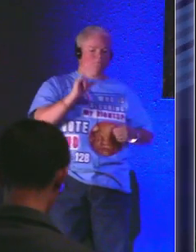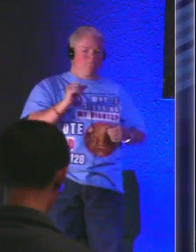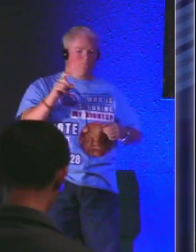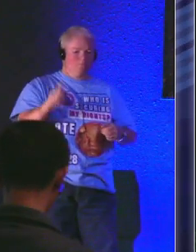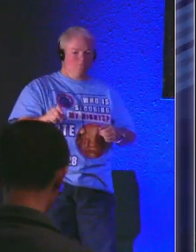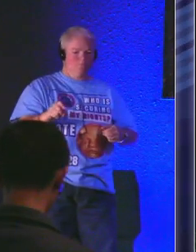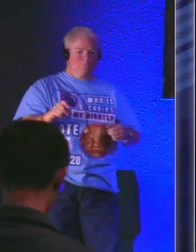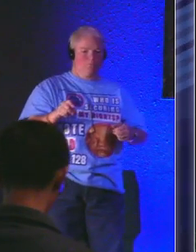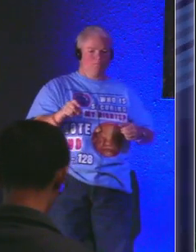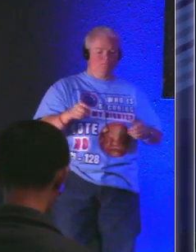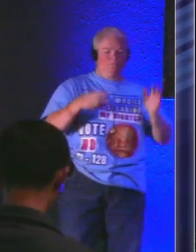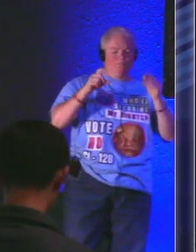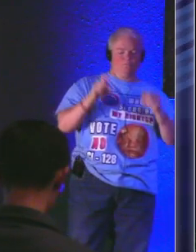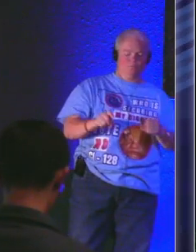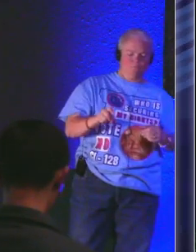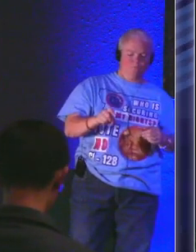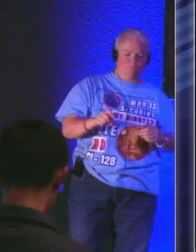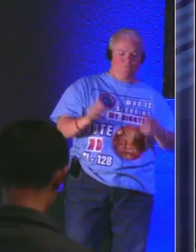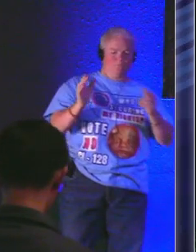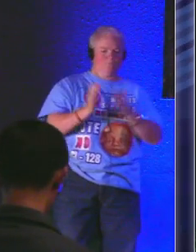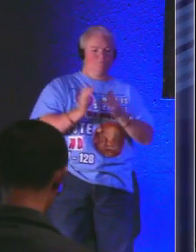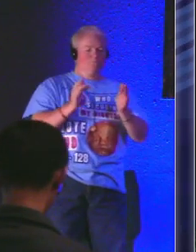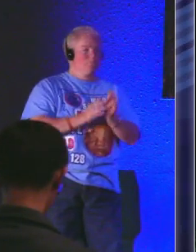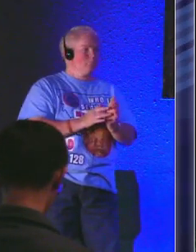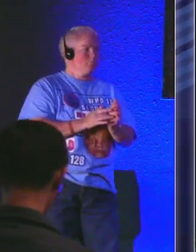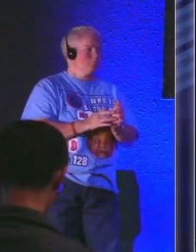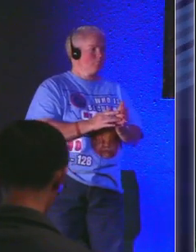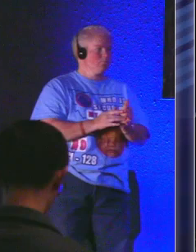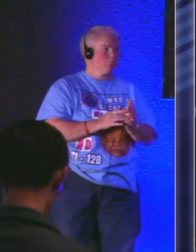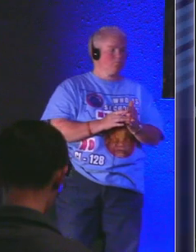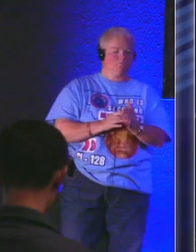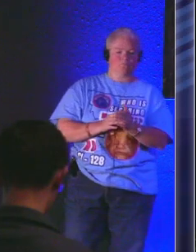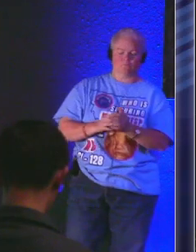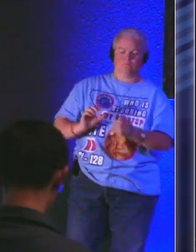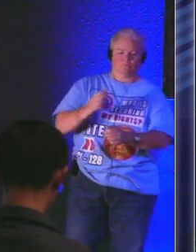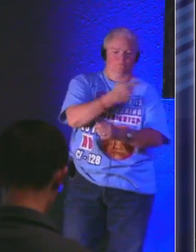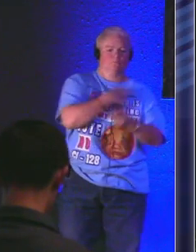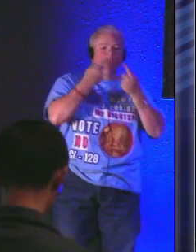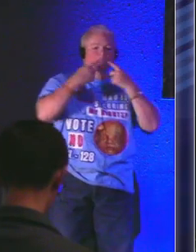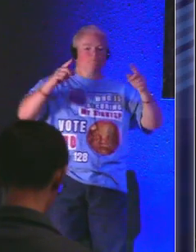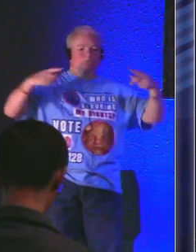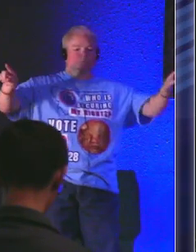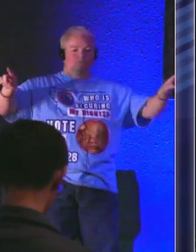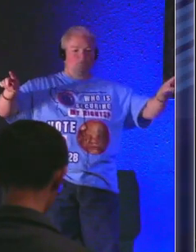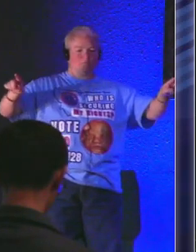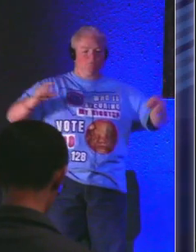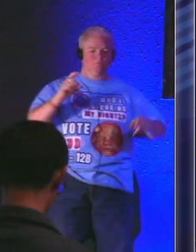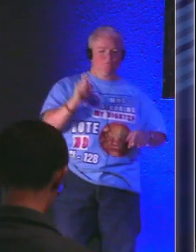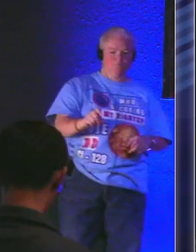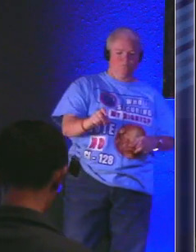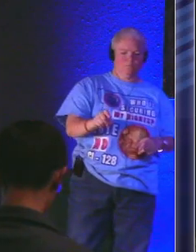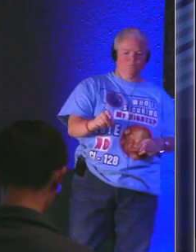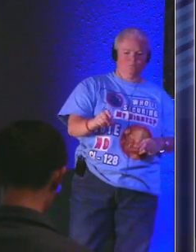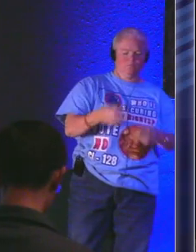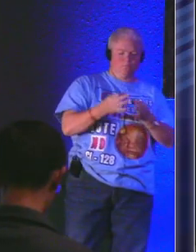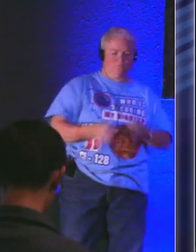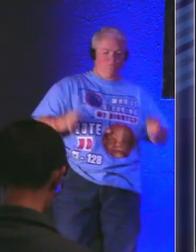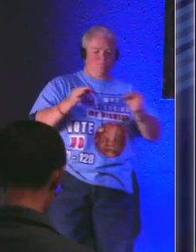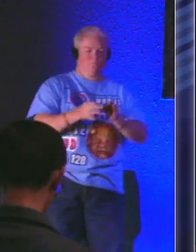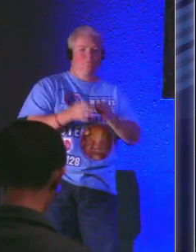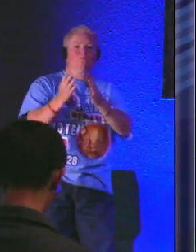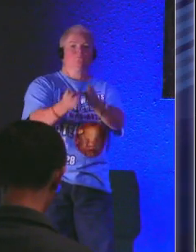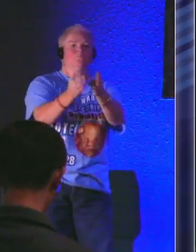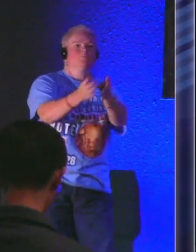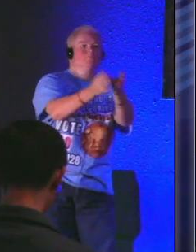those they aren't essential but Jesus we declare you essential to